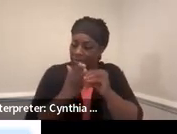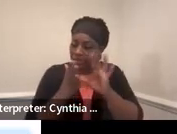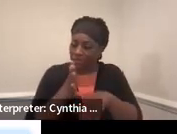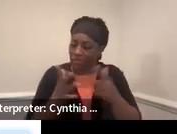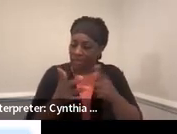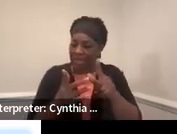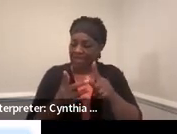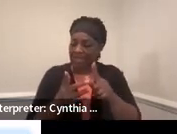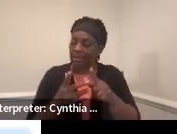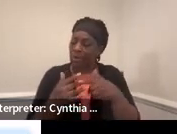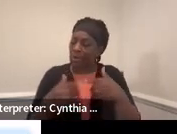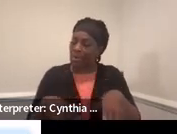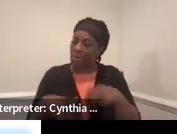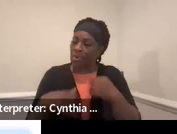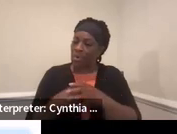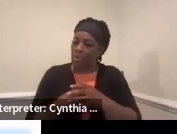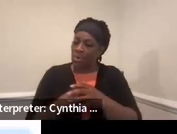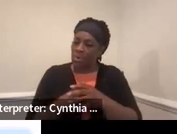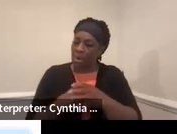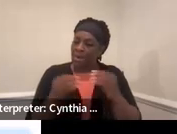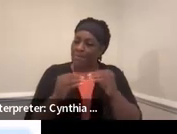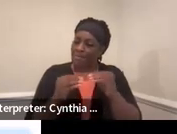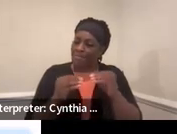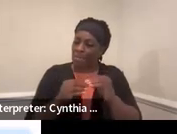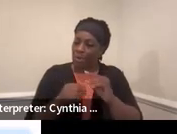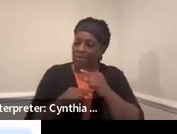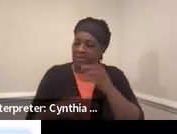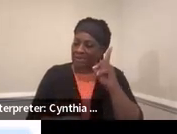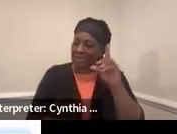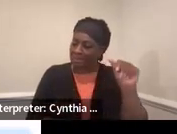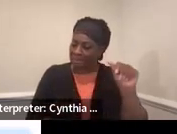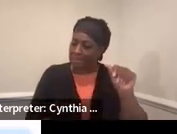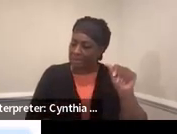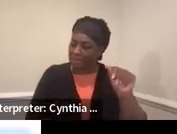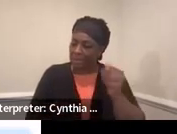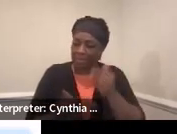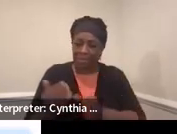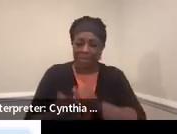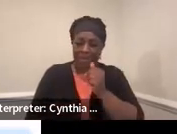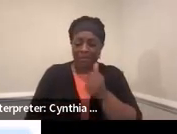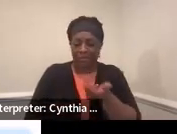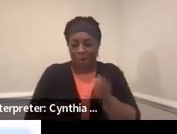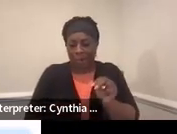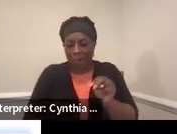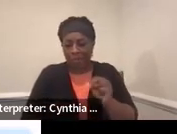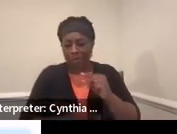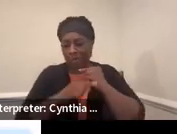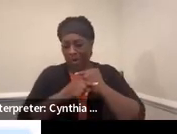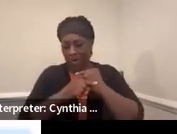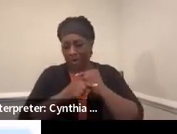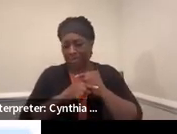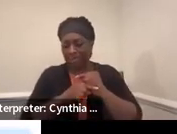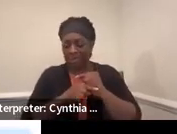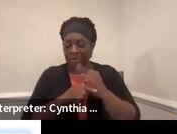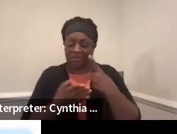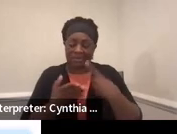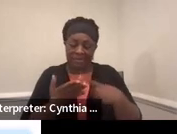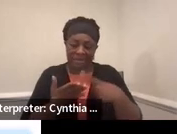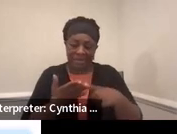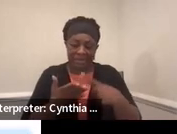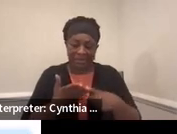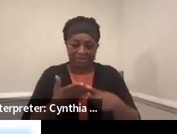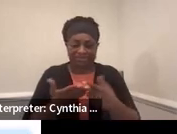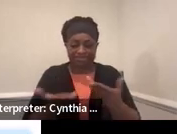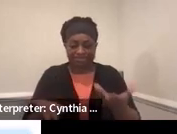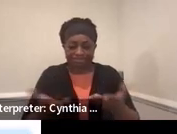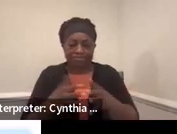significant, you know, more significant disabilities and they may not be their own guardian. So this is that